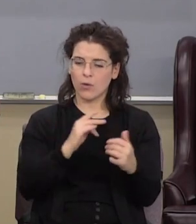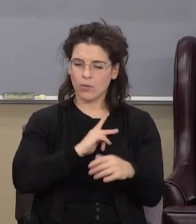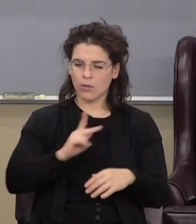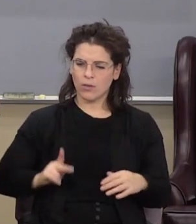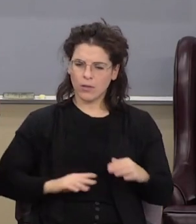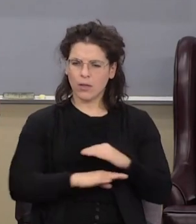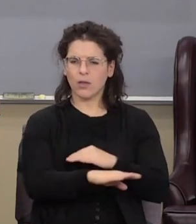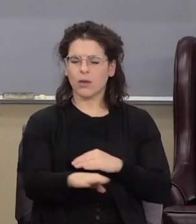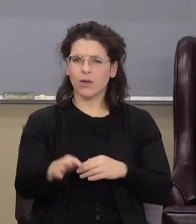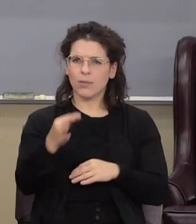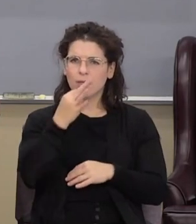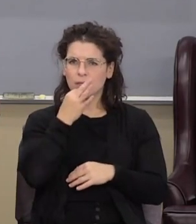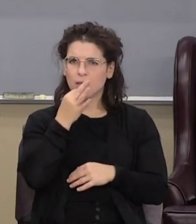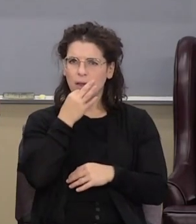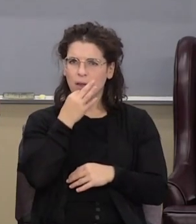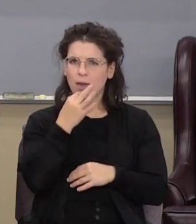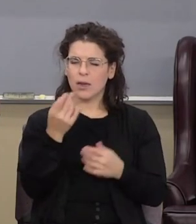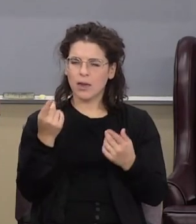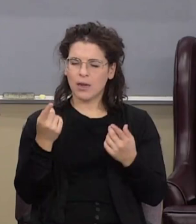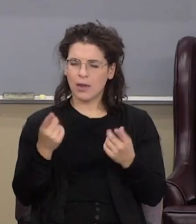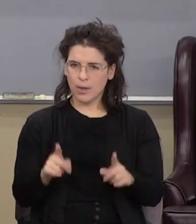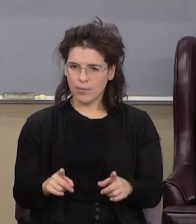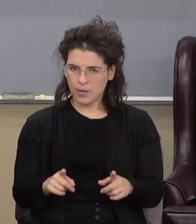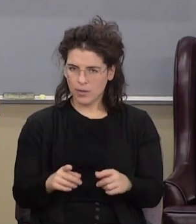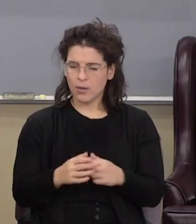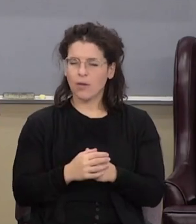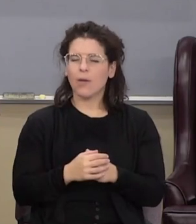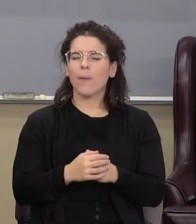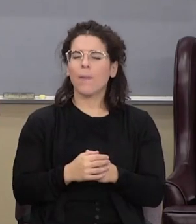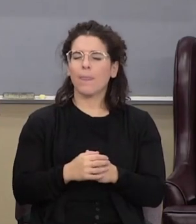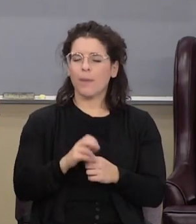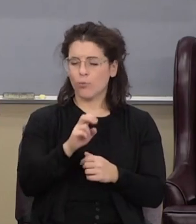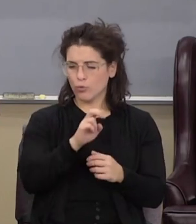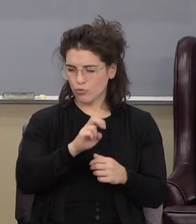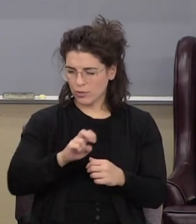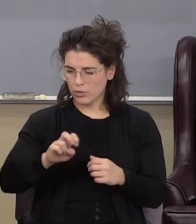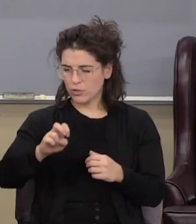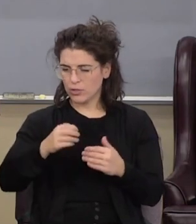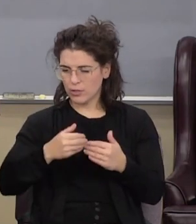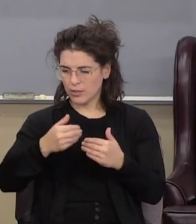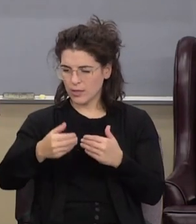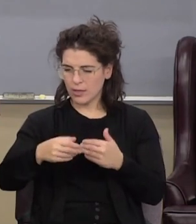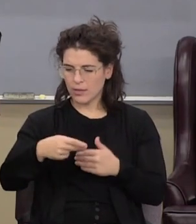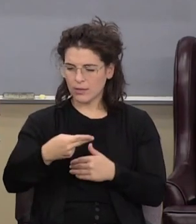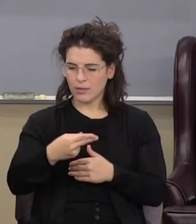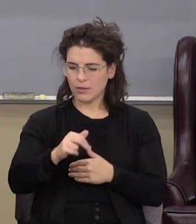hand Messiah is here and a new we're transitioning into the next phase in the program.